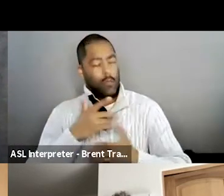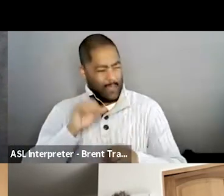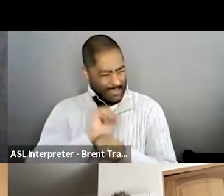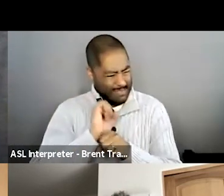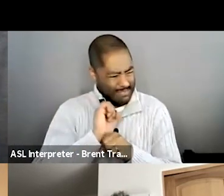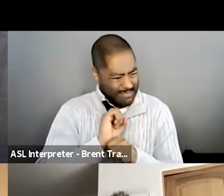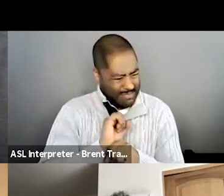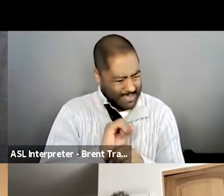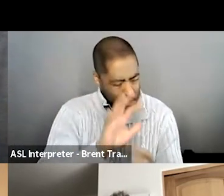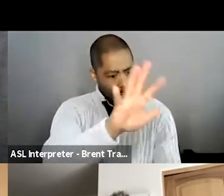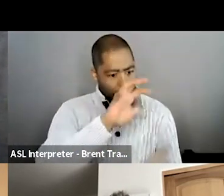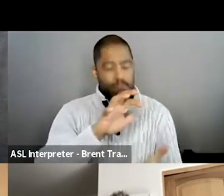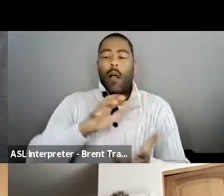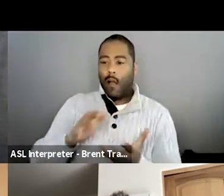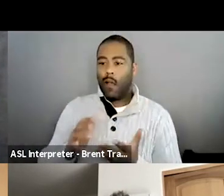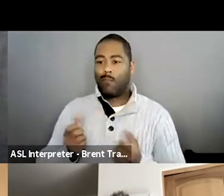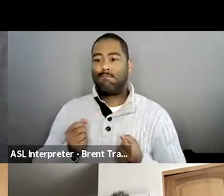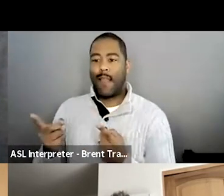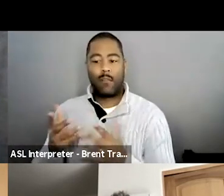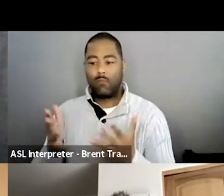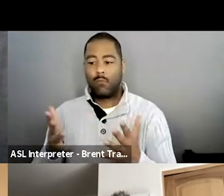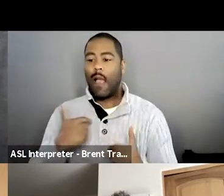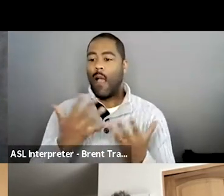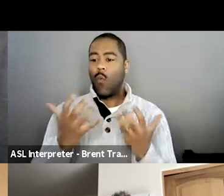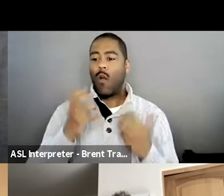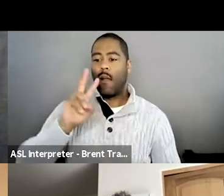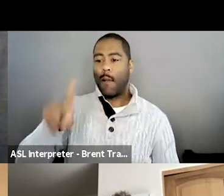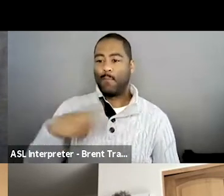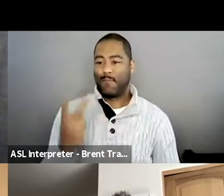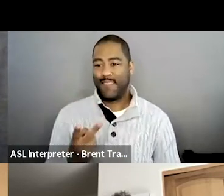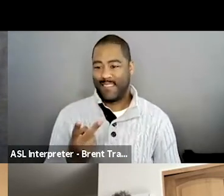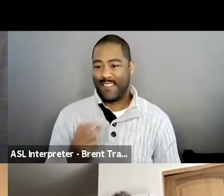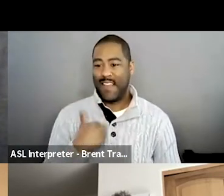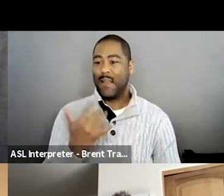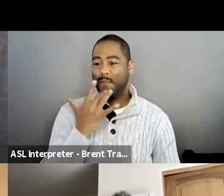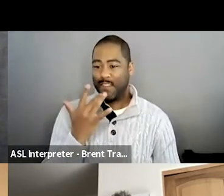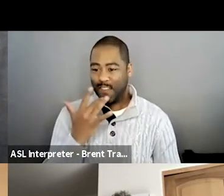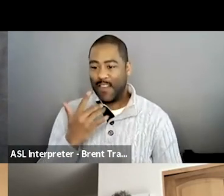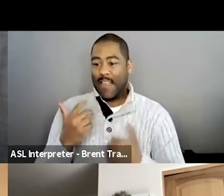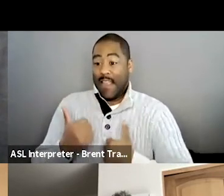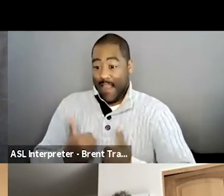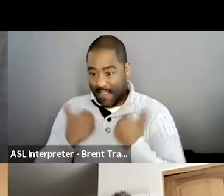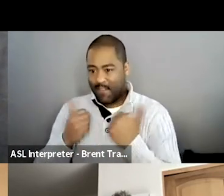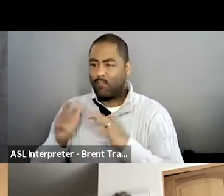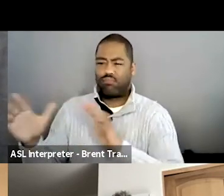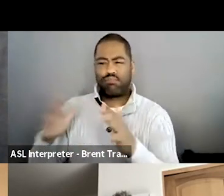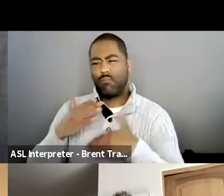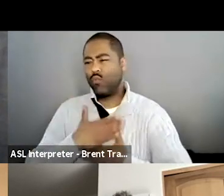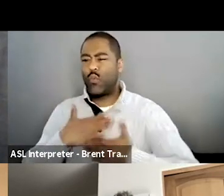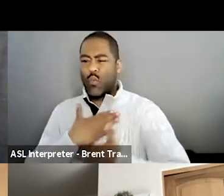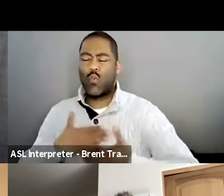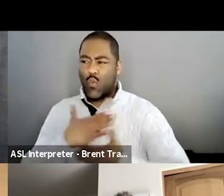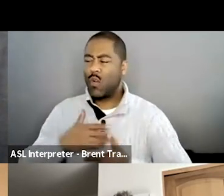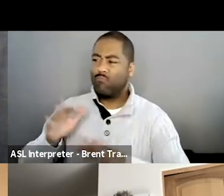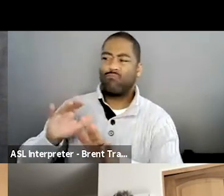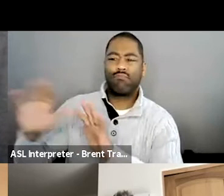at like this place called the dog bar and I go and I just involve myself with a bunch of dogs daily. And